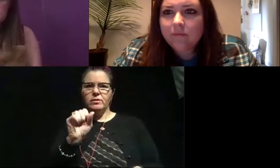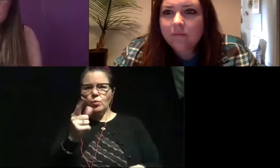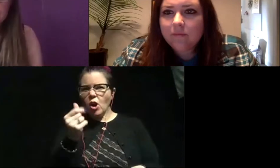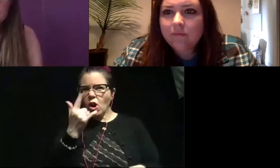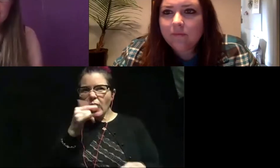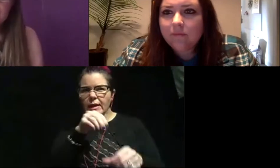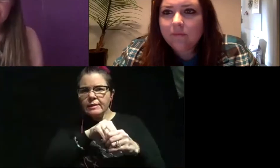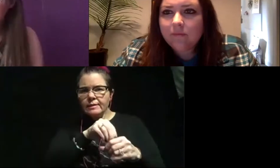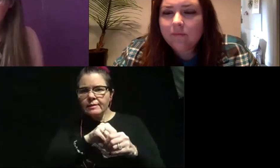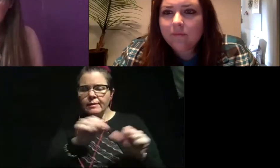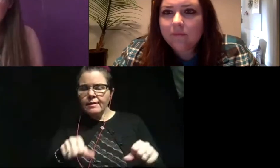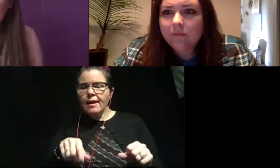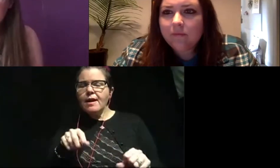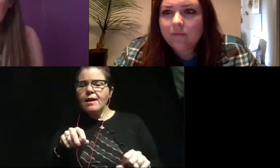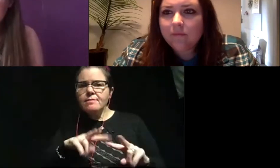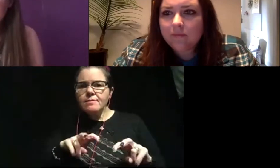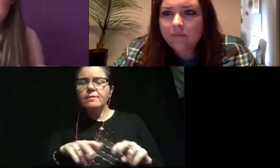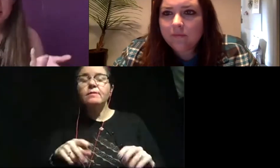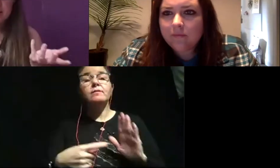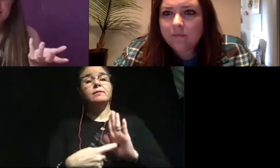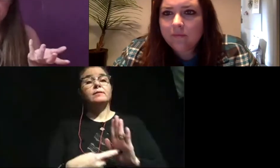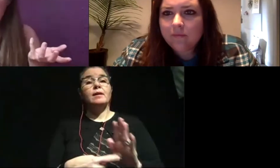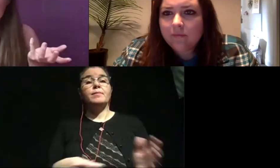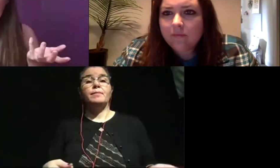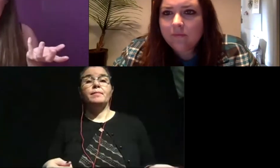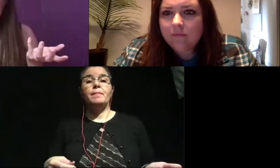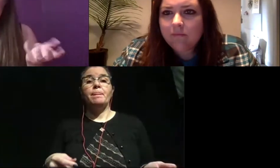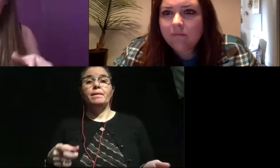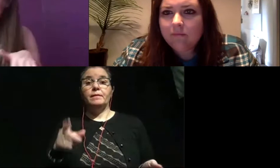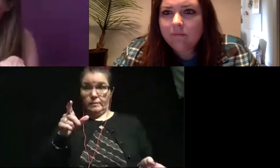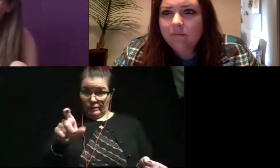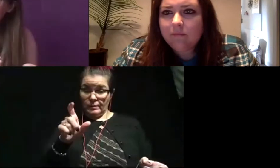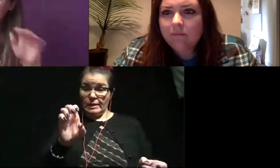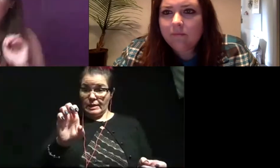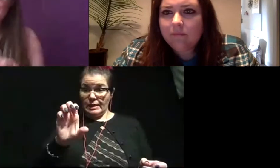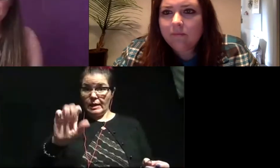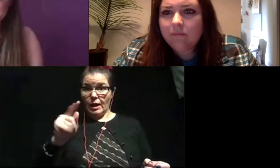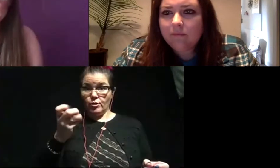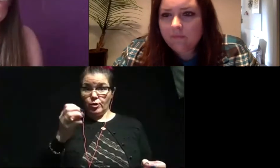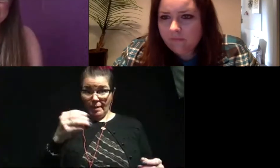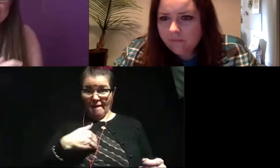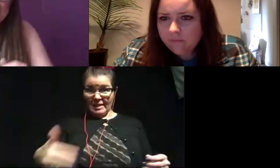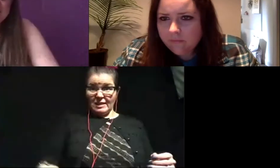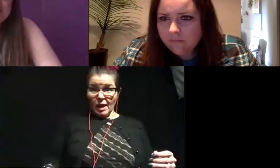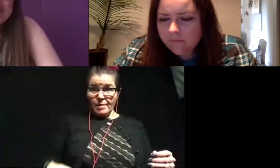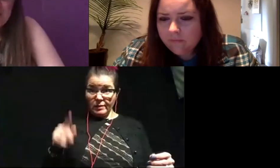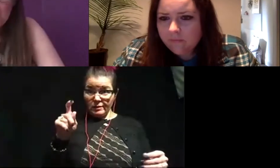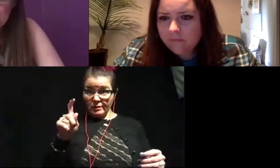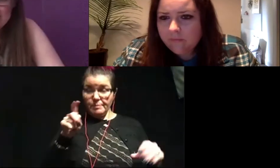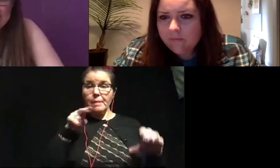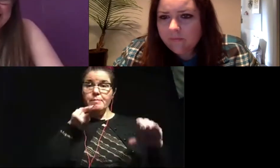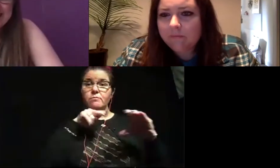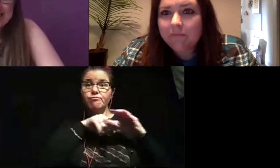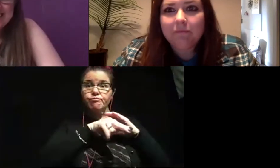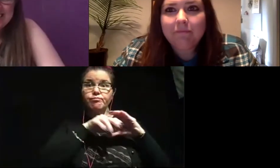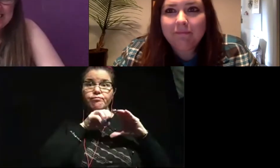might've looked like. For example, did echinoderms have stomachs? Maybe we can find out by putting them in a CT scanner. How cool